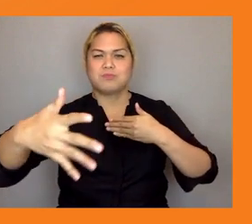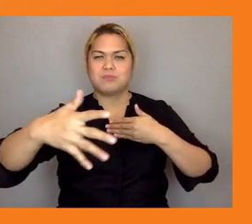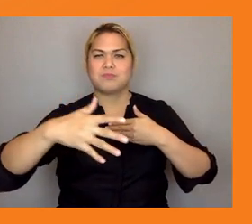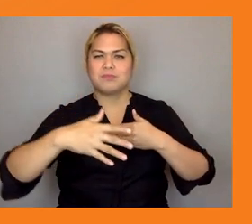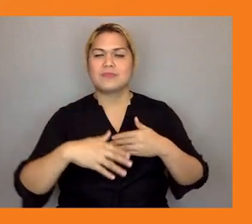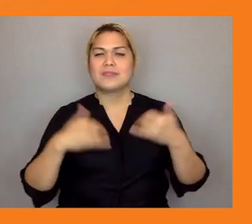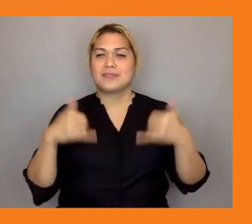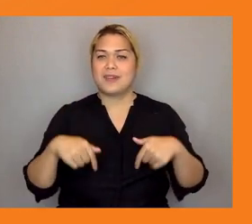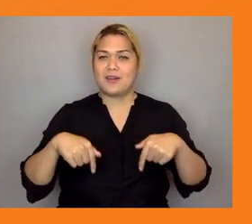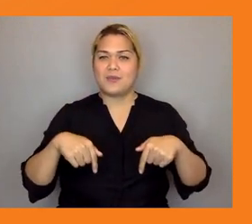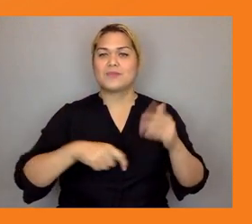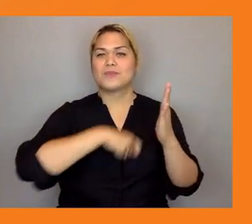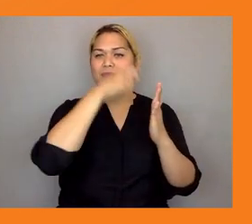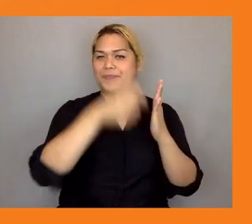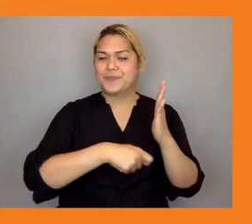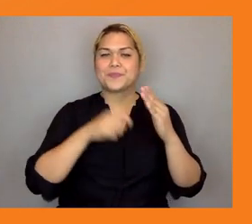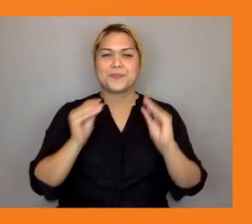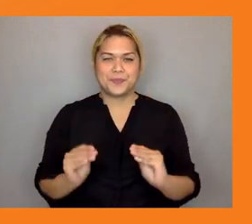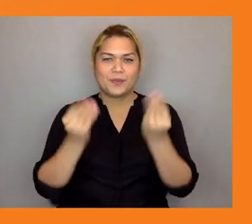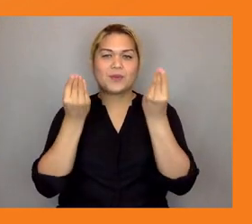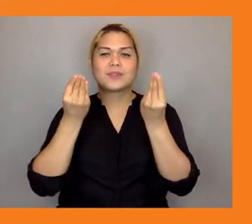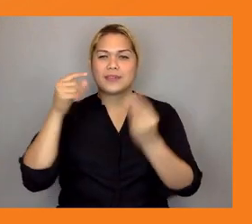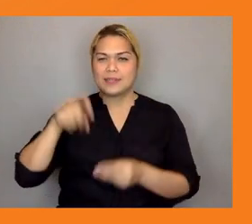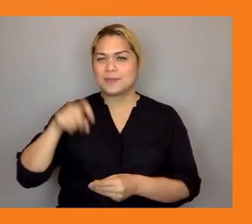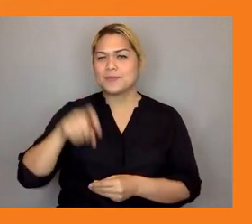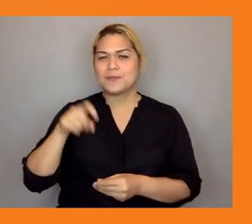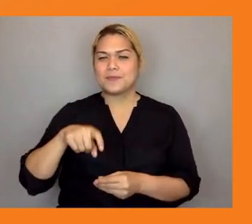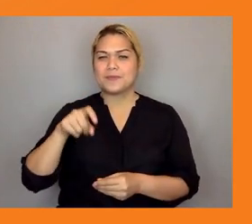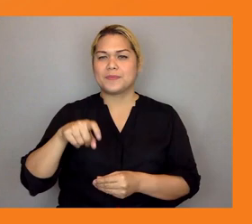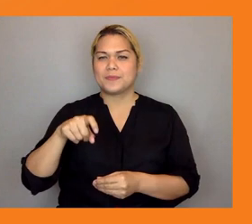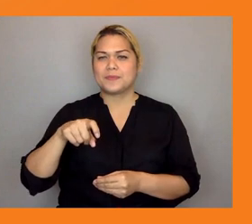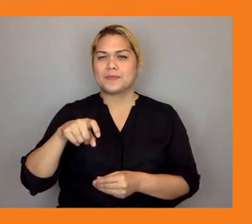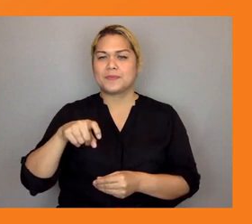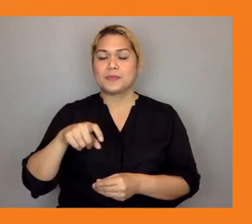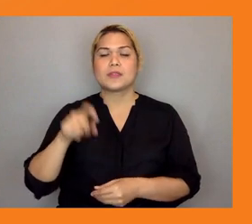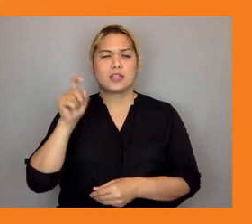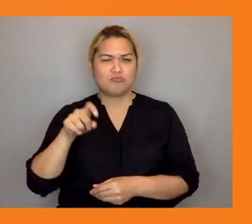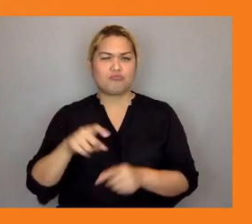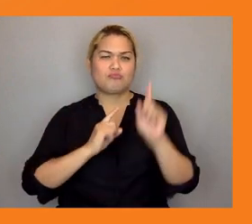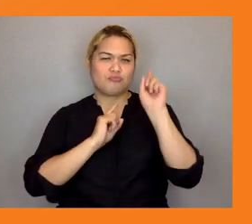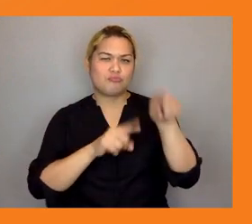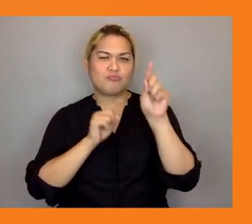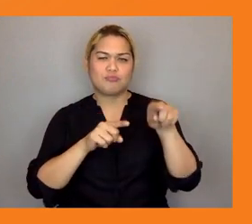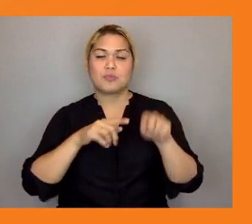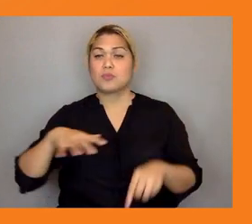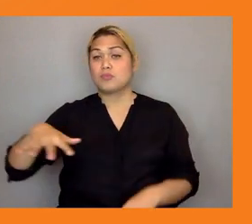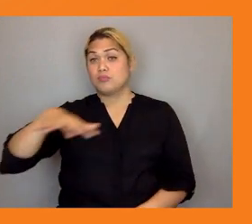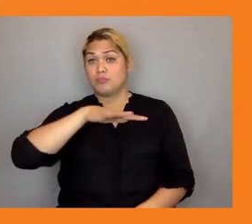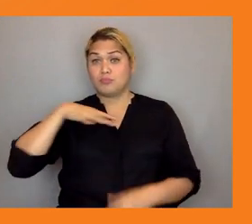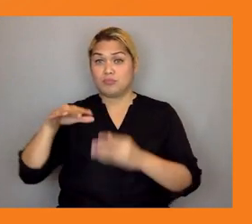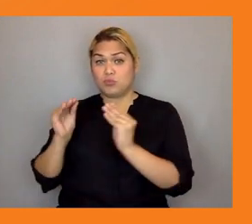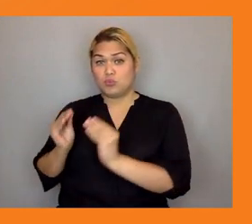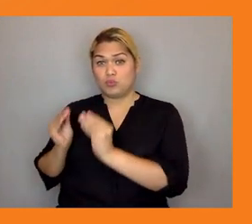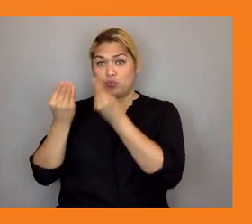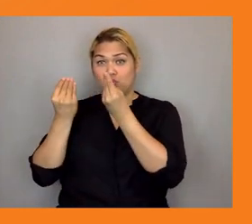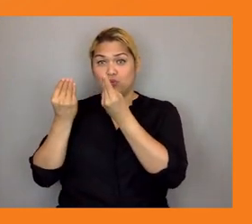um involve in the stakeholder engagement not only with other youth but also with uh adult members for example the